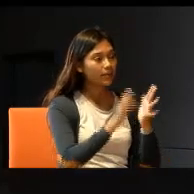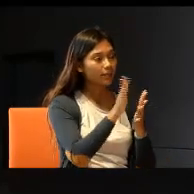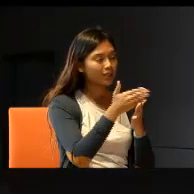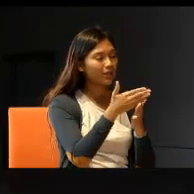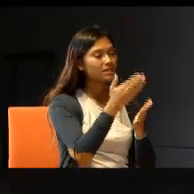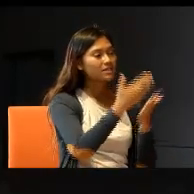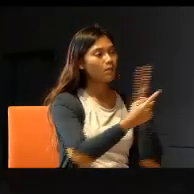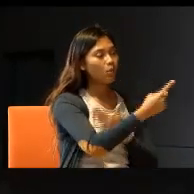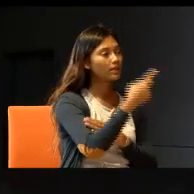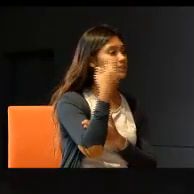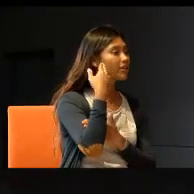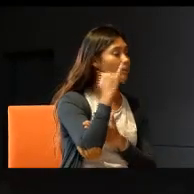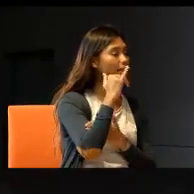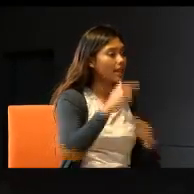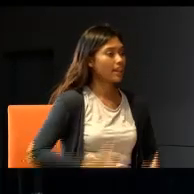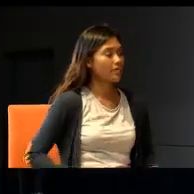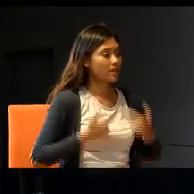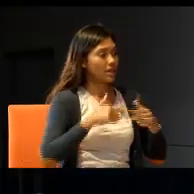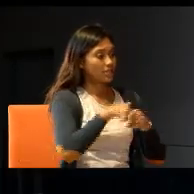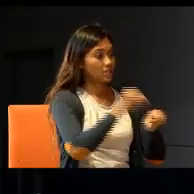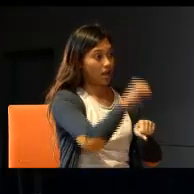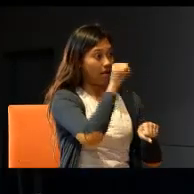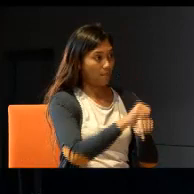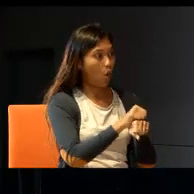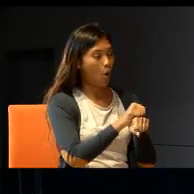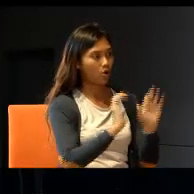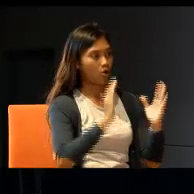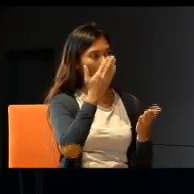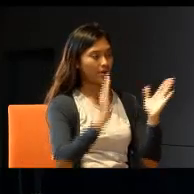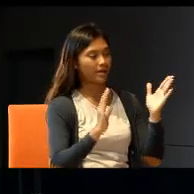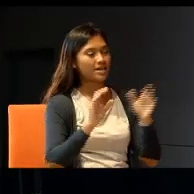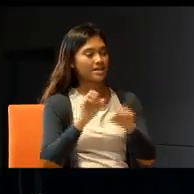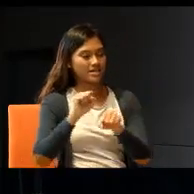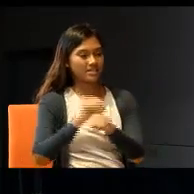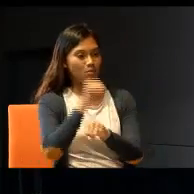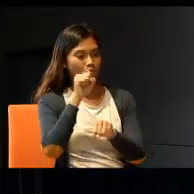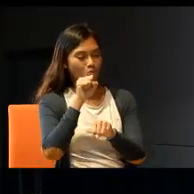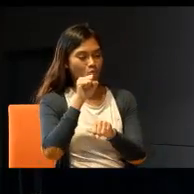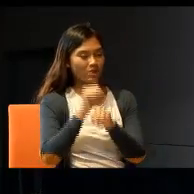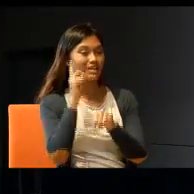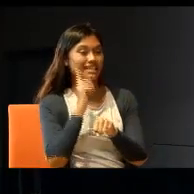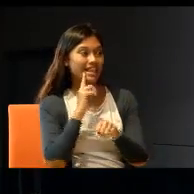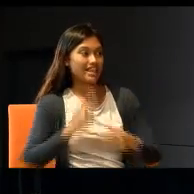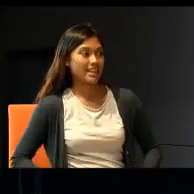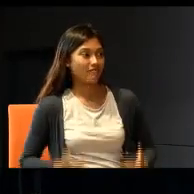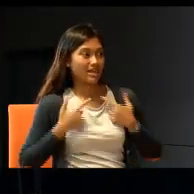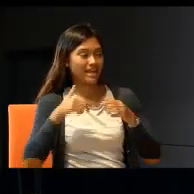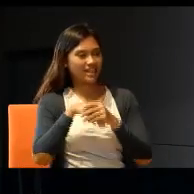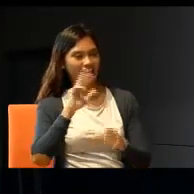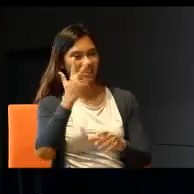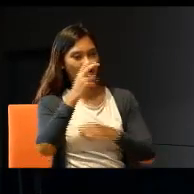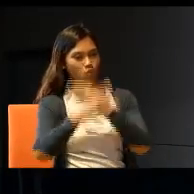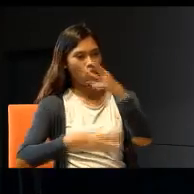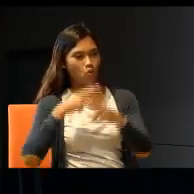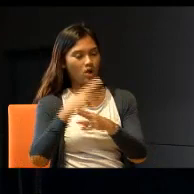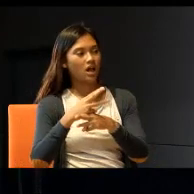who is hearing impaired, living in Singapore, as compared to someone living, in a third world country, like East Timor. what are the similarities and differences, between